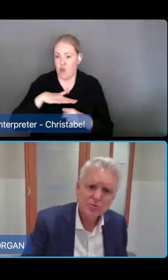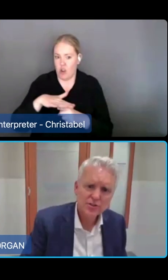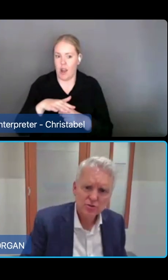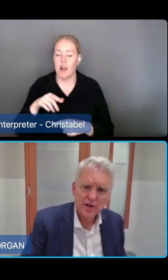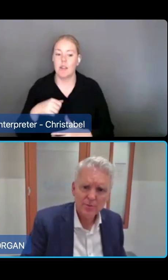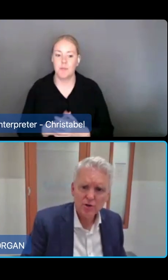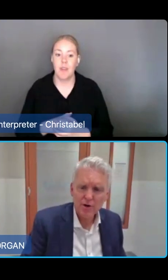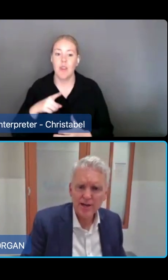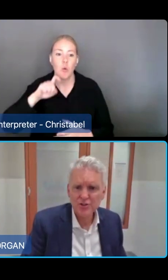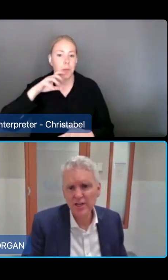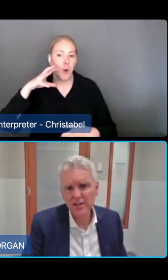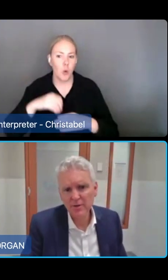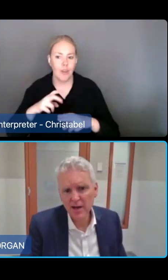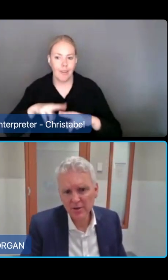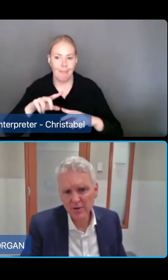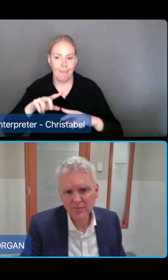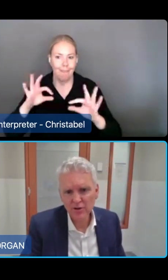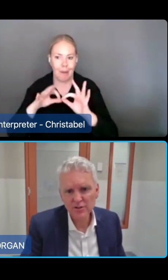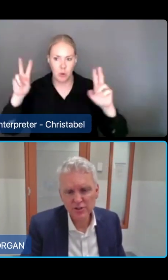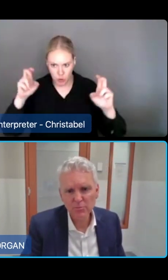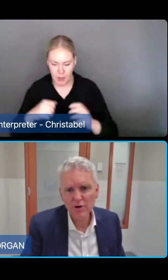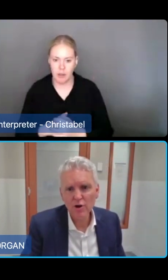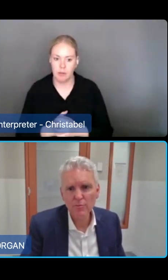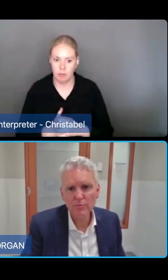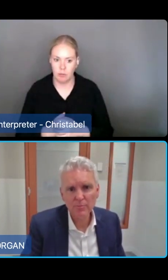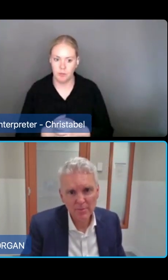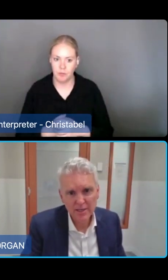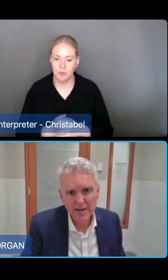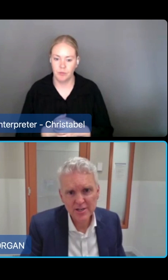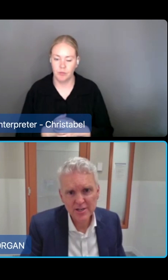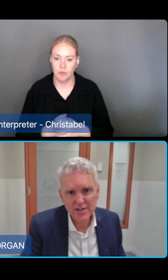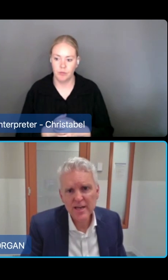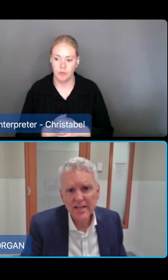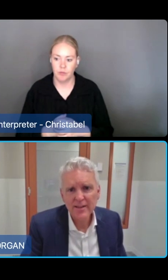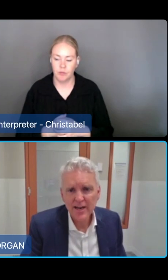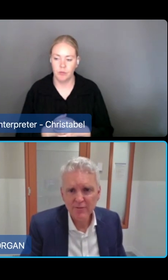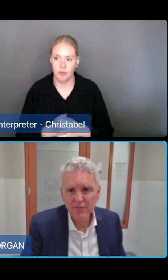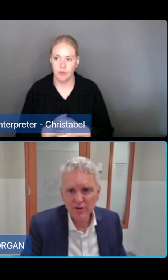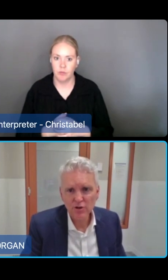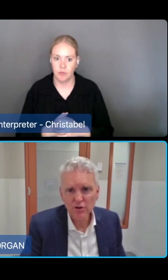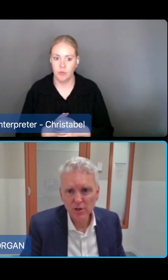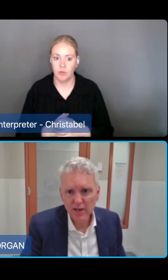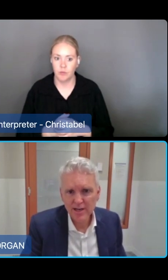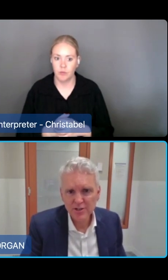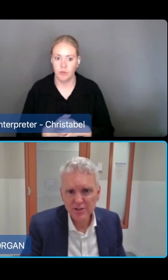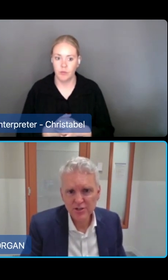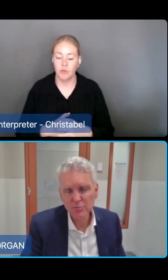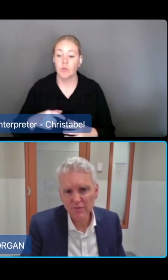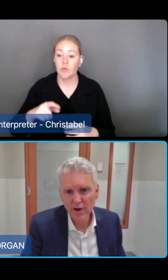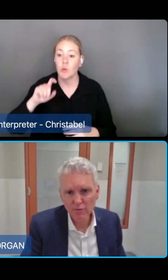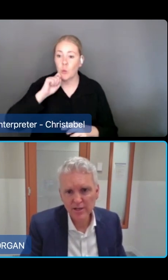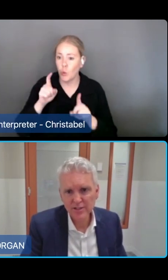to note is we've just put up a new branch in the department to focus on supported home implementation. They're going to have a focus on communications,